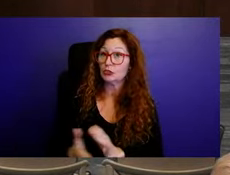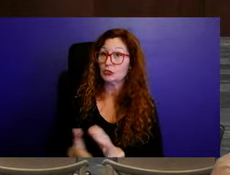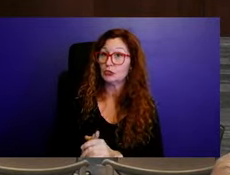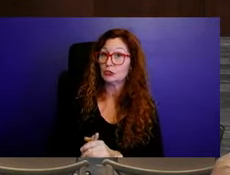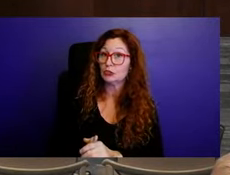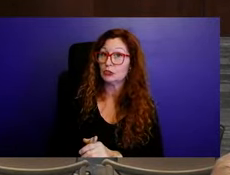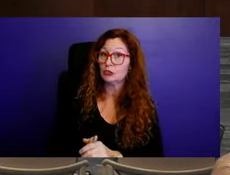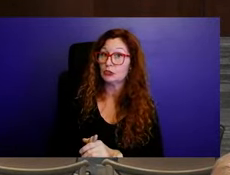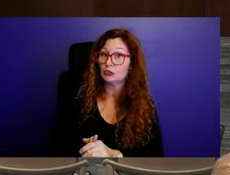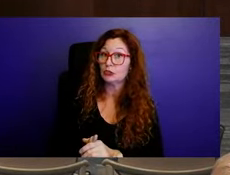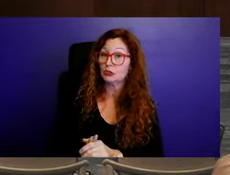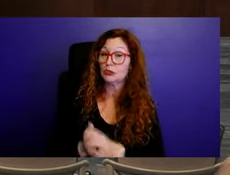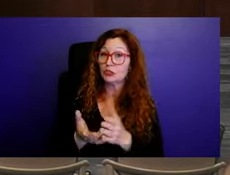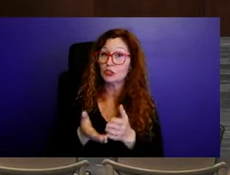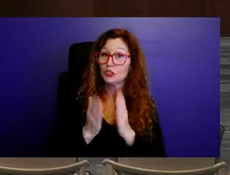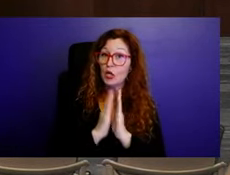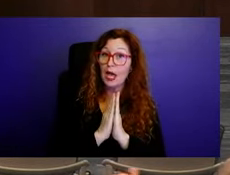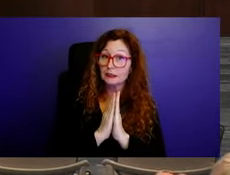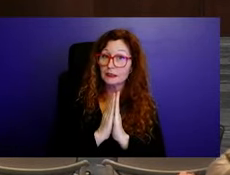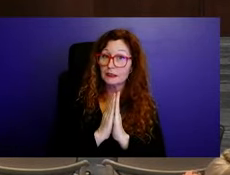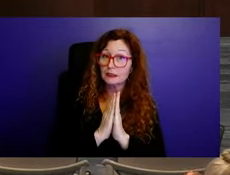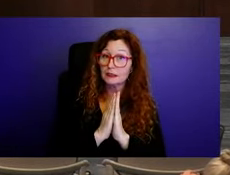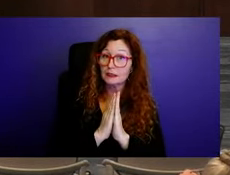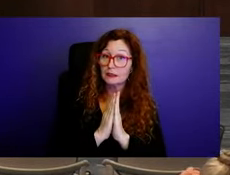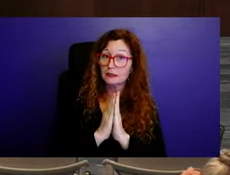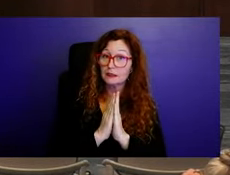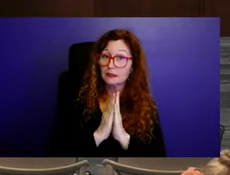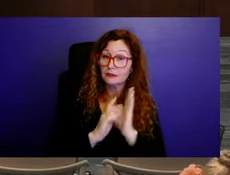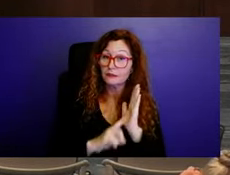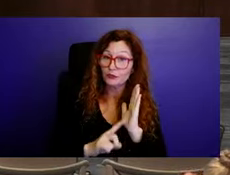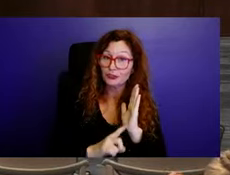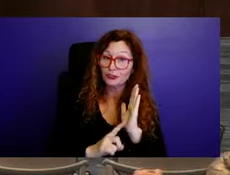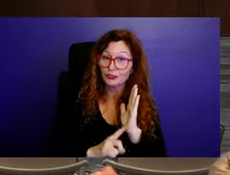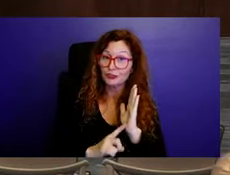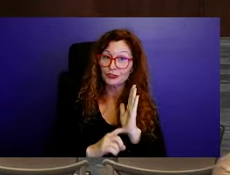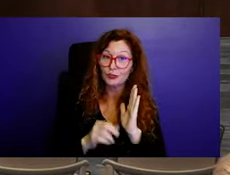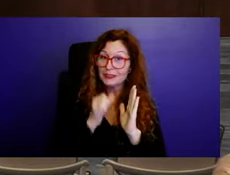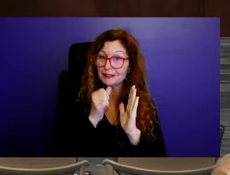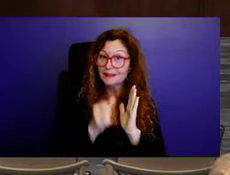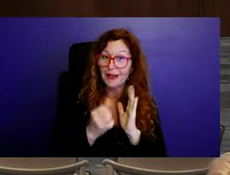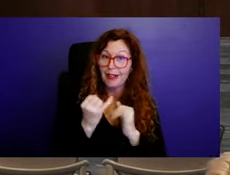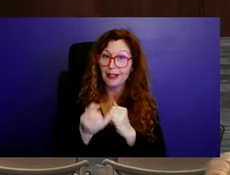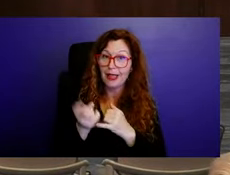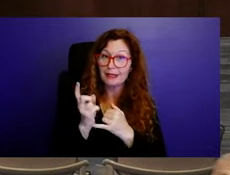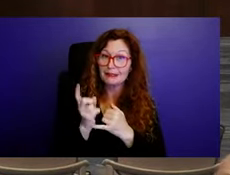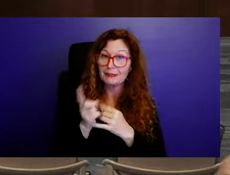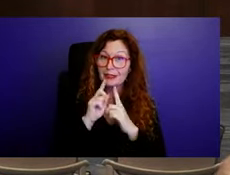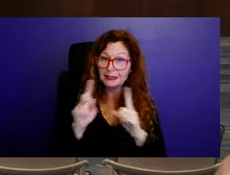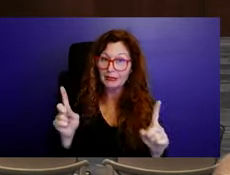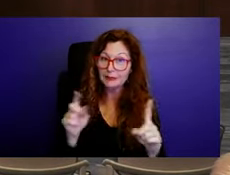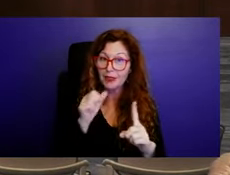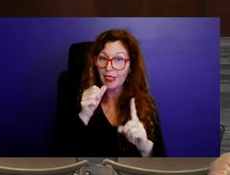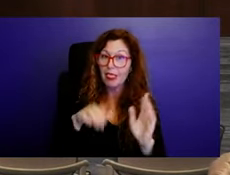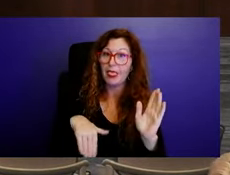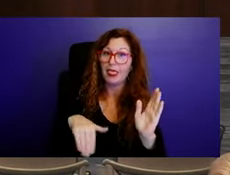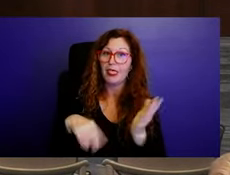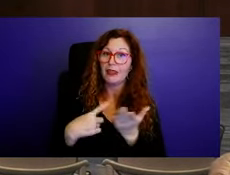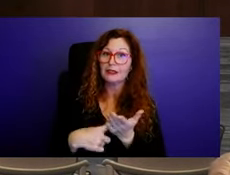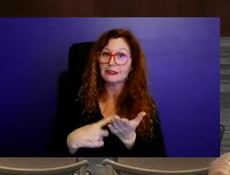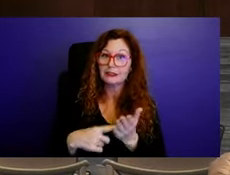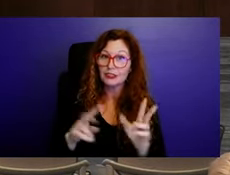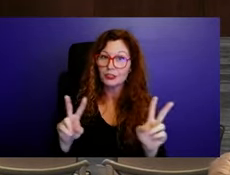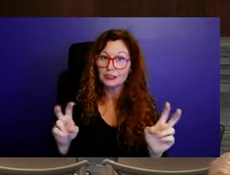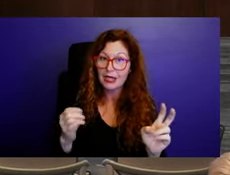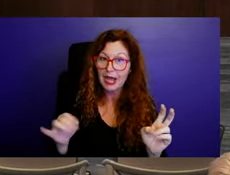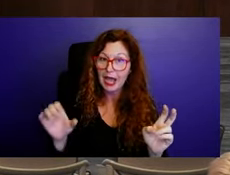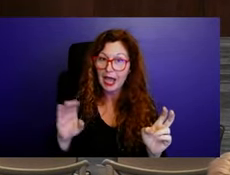asking for direction to do some research, right? So it's not yet a discussion item where you just want to just, well, I suppose it